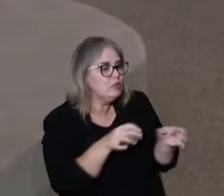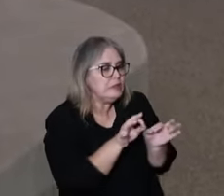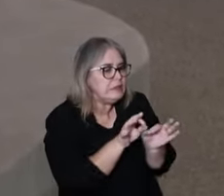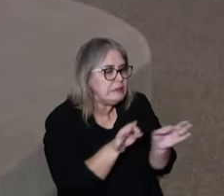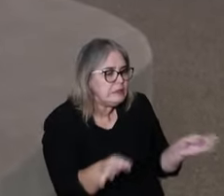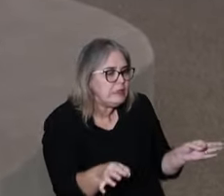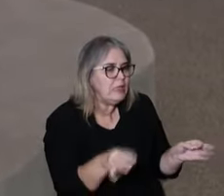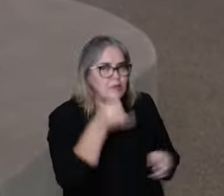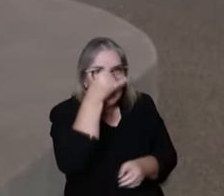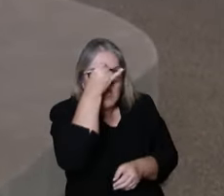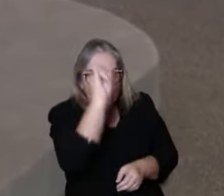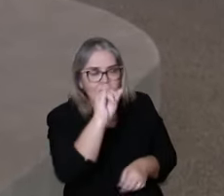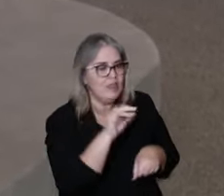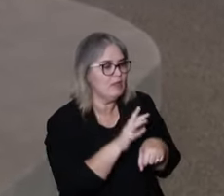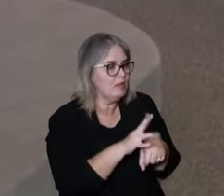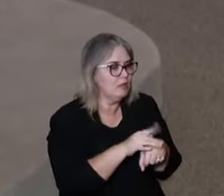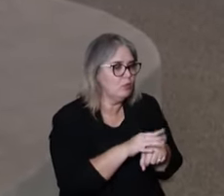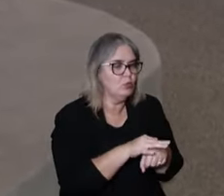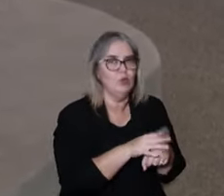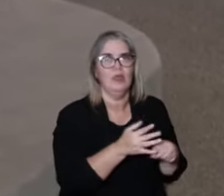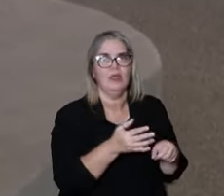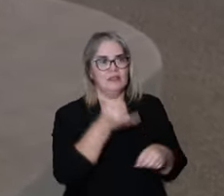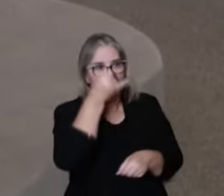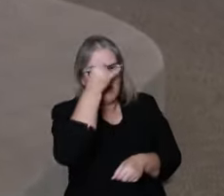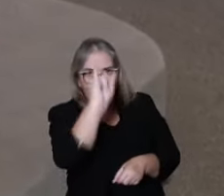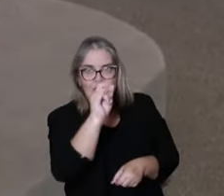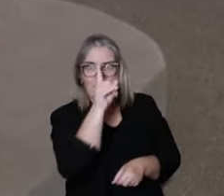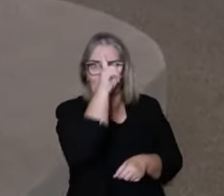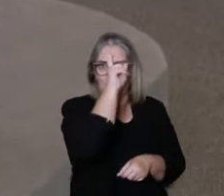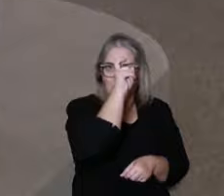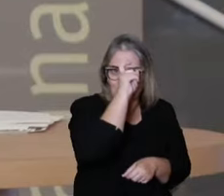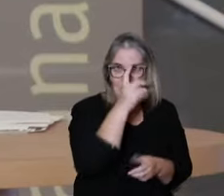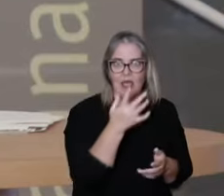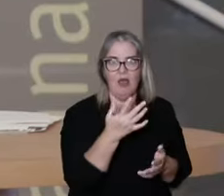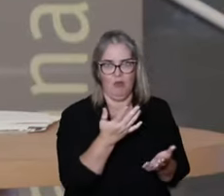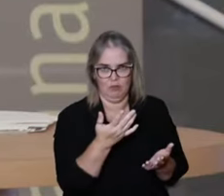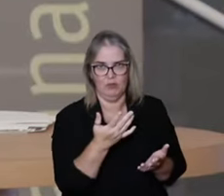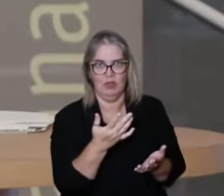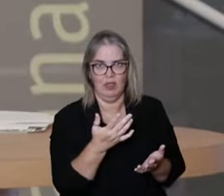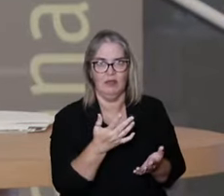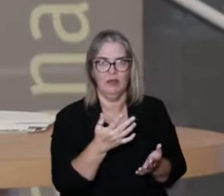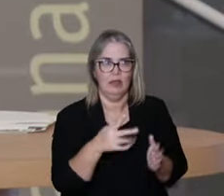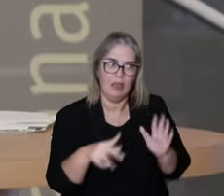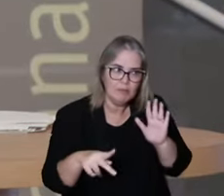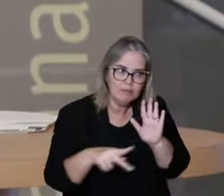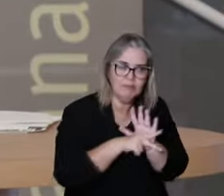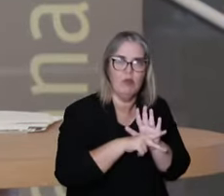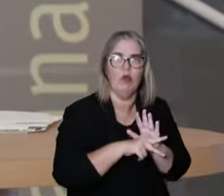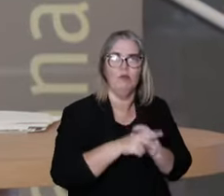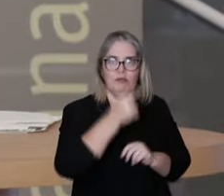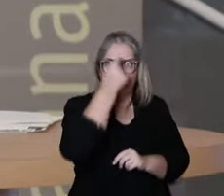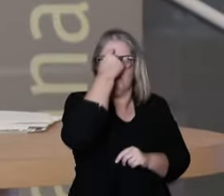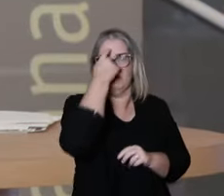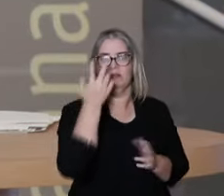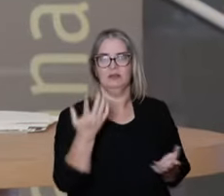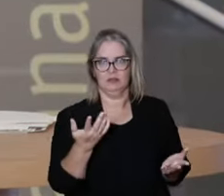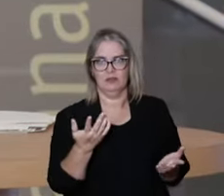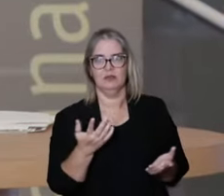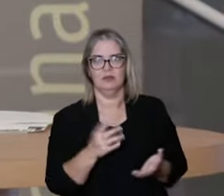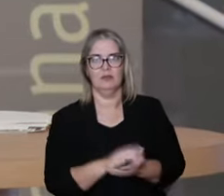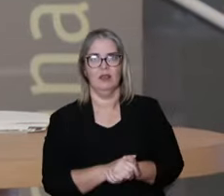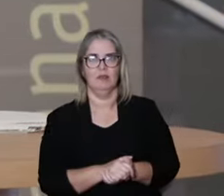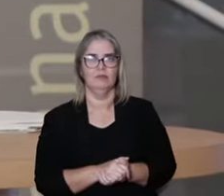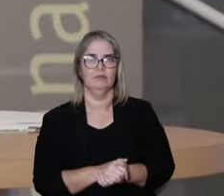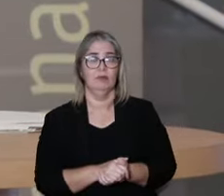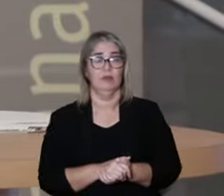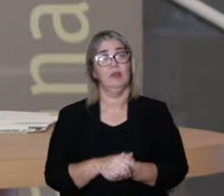medicine are not a space developed in a space of extremes. So they have more tools to prevent and